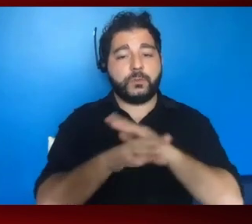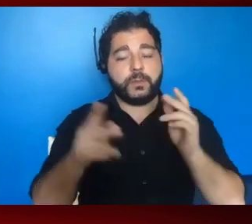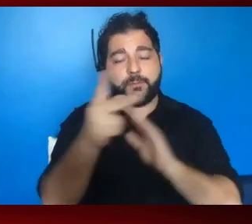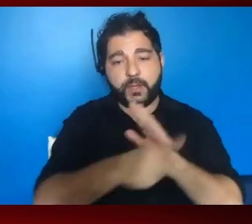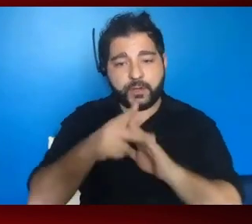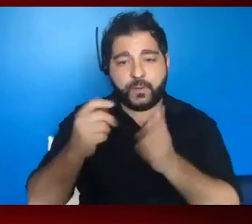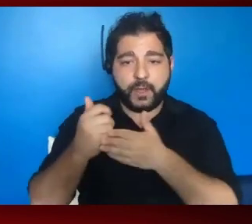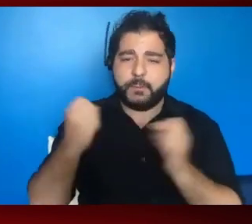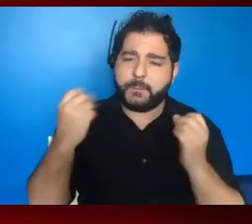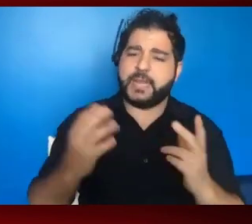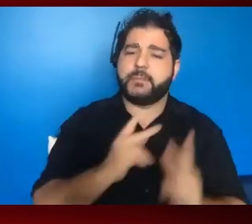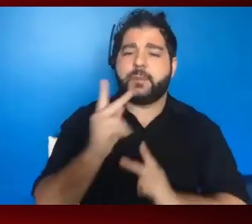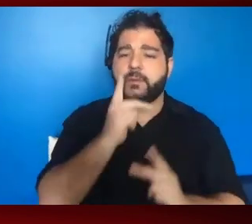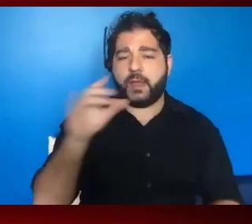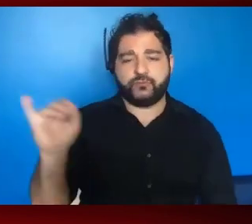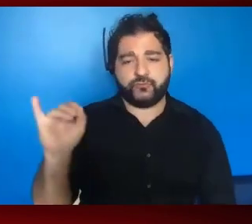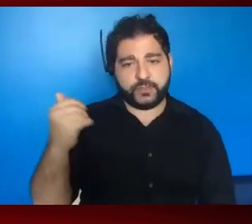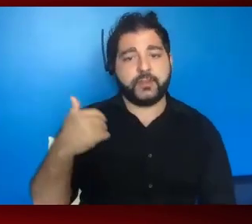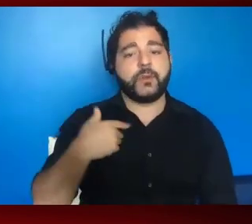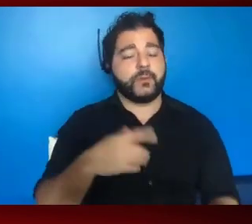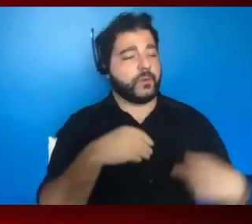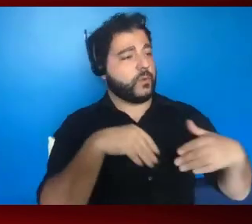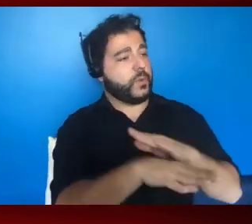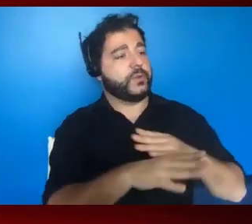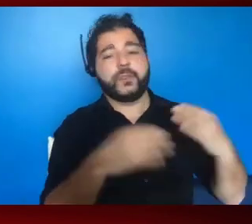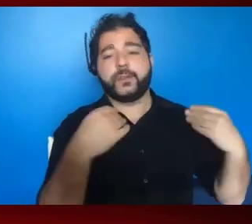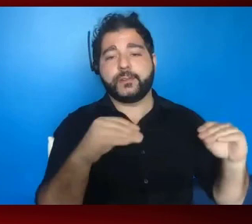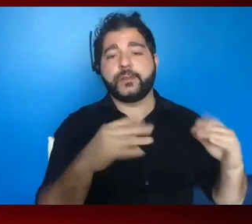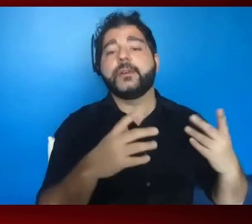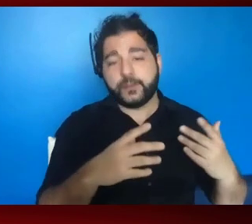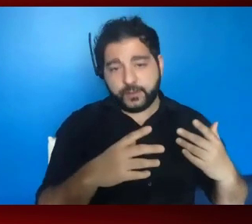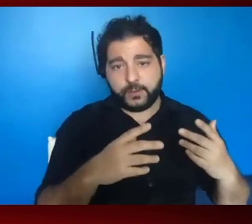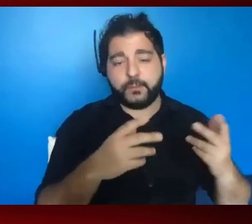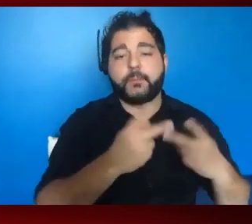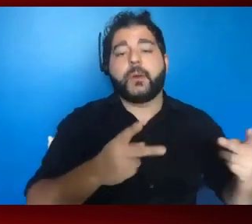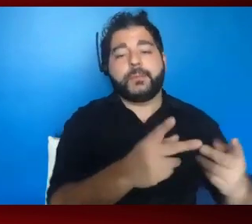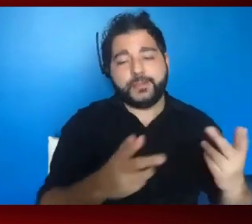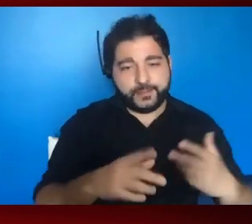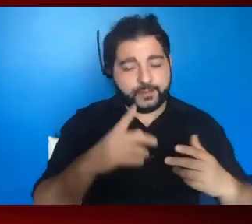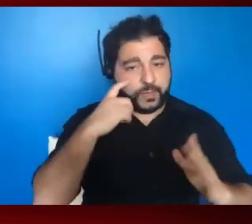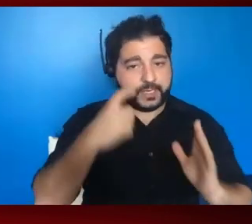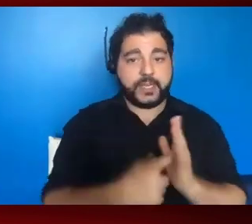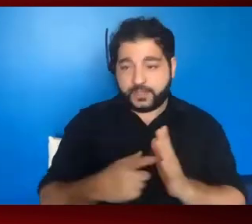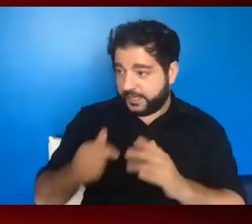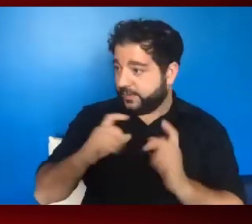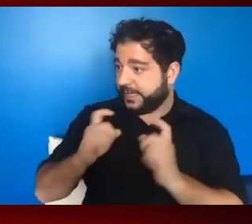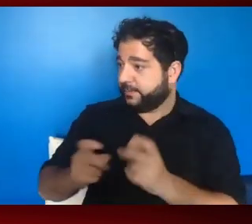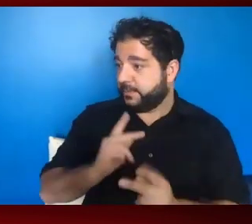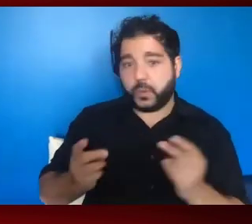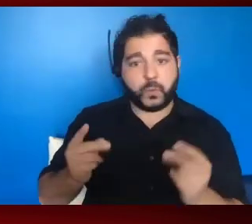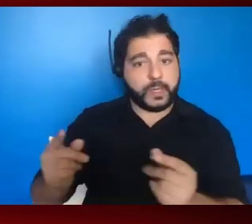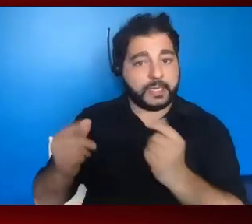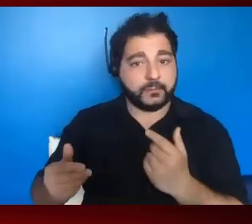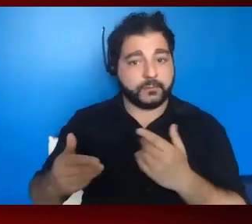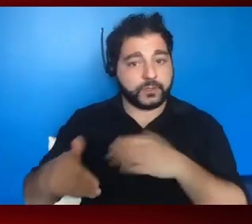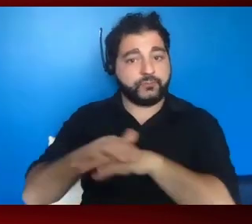people enroll in the Affordable Care Act's marketplace insurance plans, recognizing the need to get people coverage quickly in the midst of this pandemic.